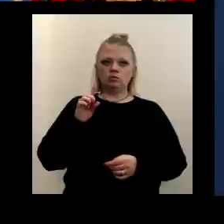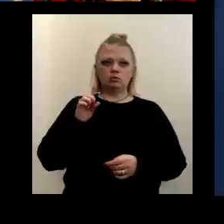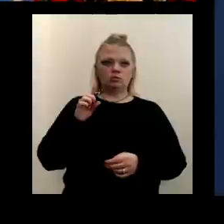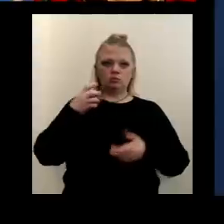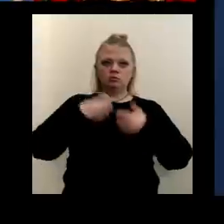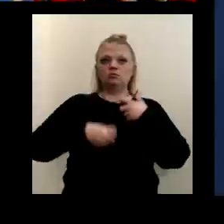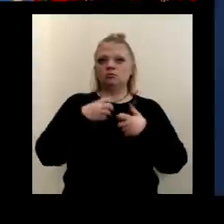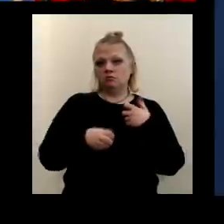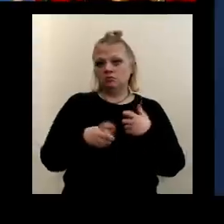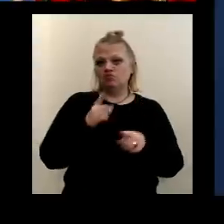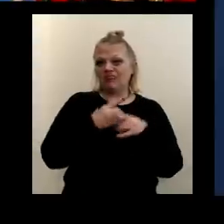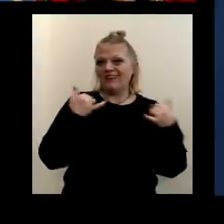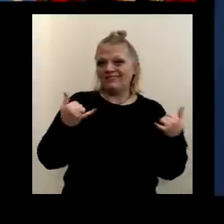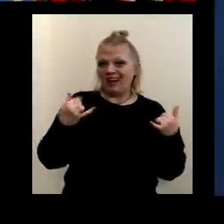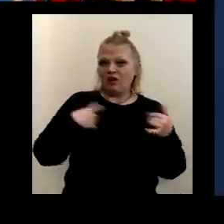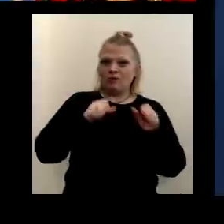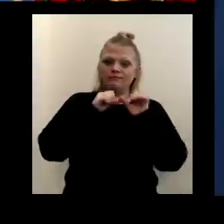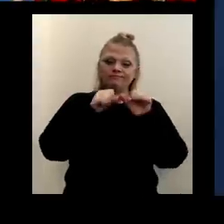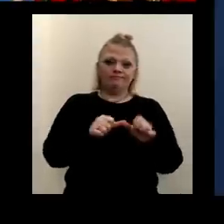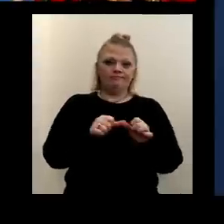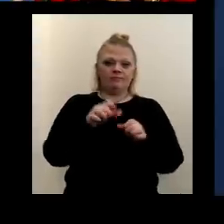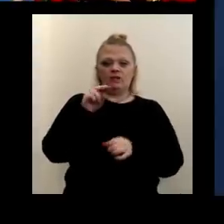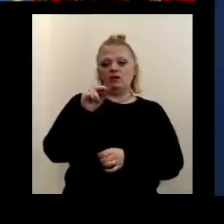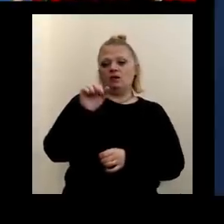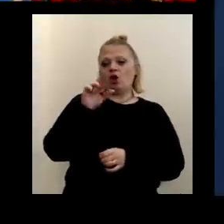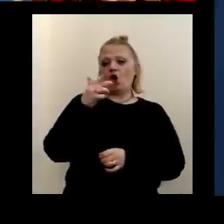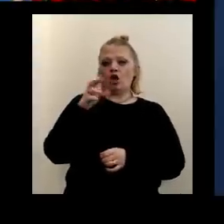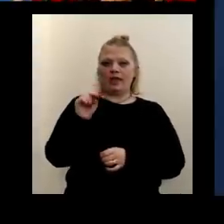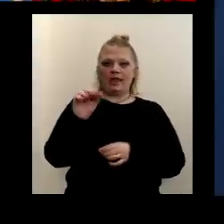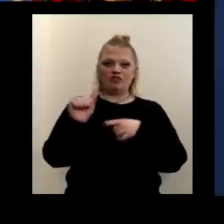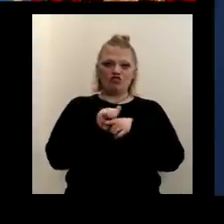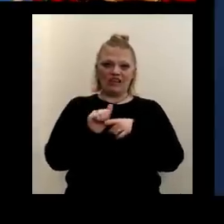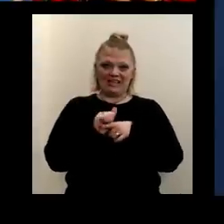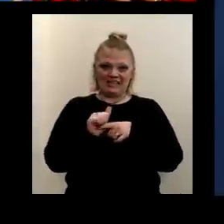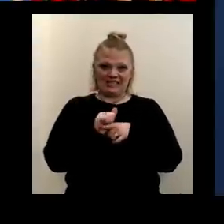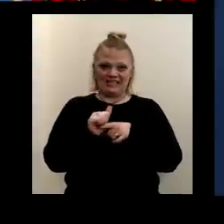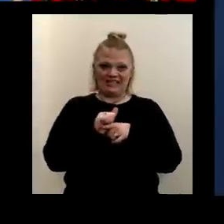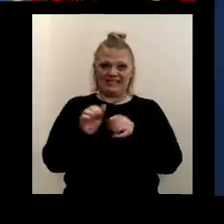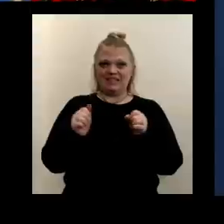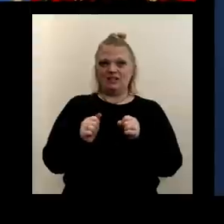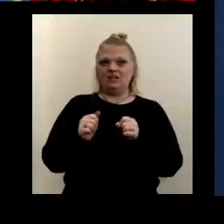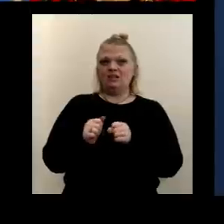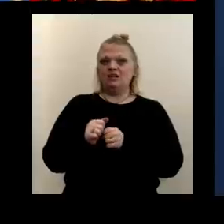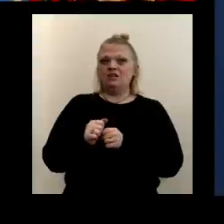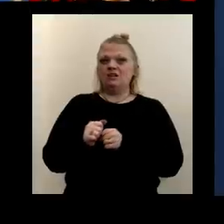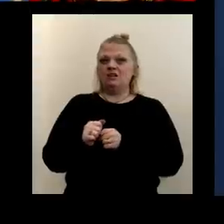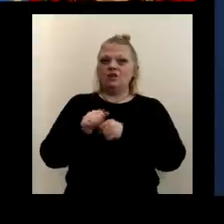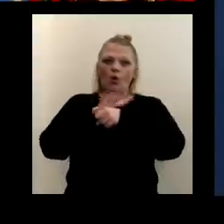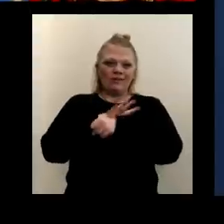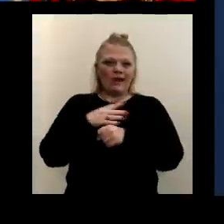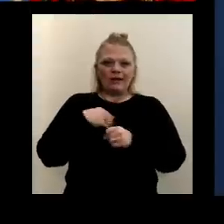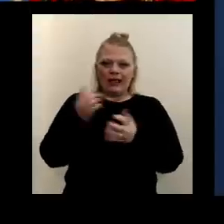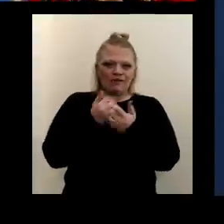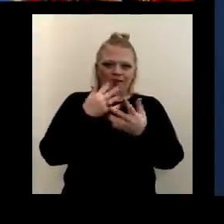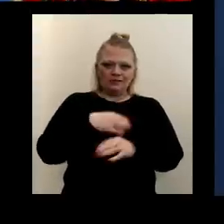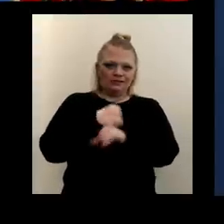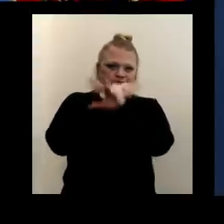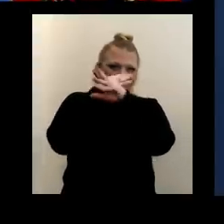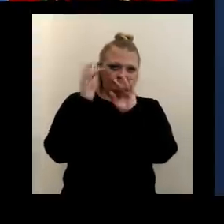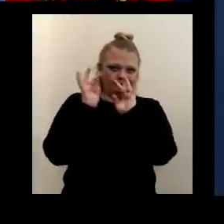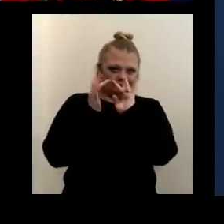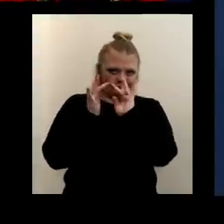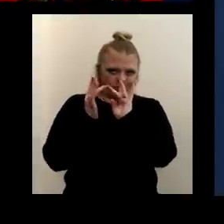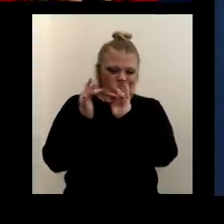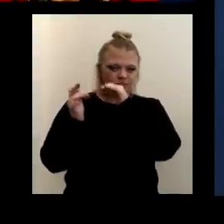what we're doing right now is continuing to do Narcan trainings. in COVID-19, we're doing all these virtually online. So,